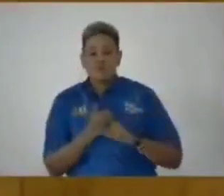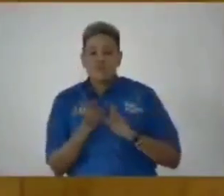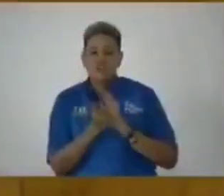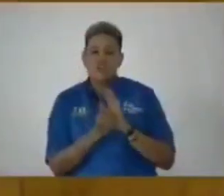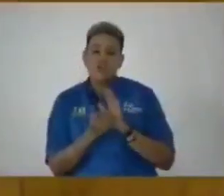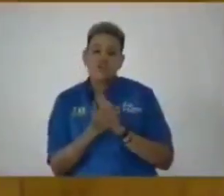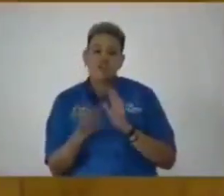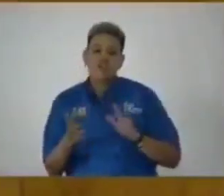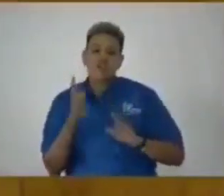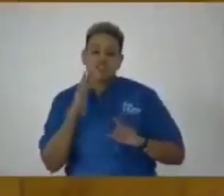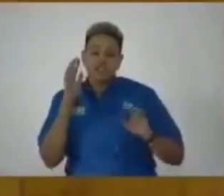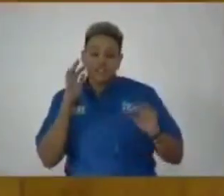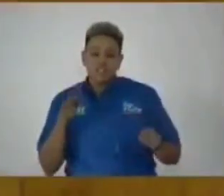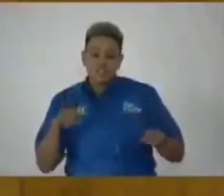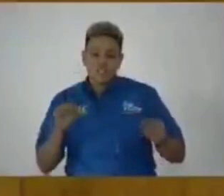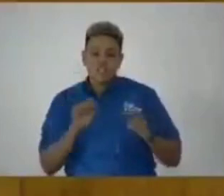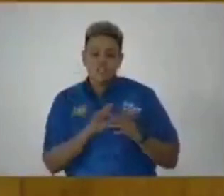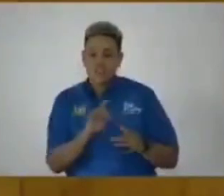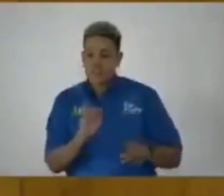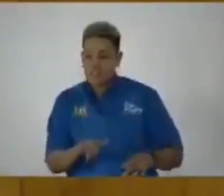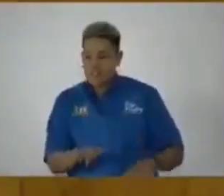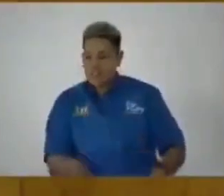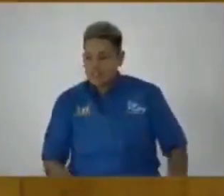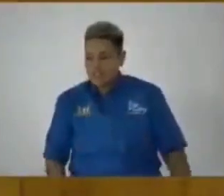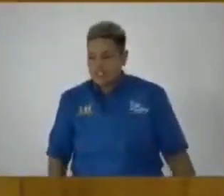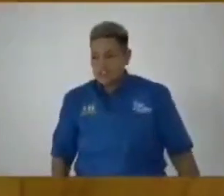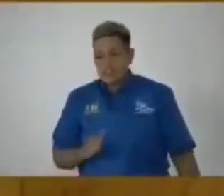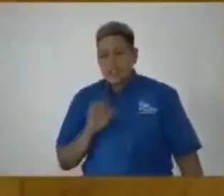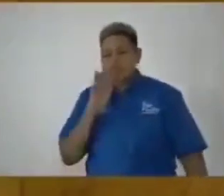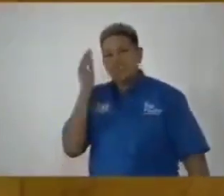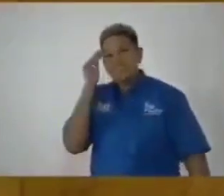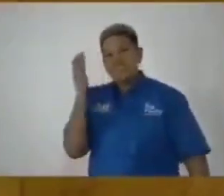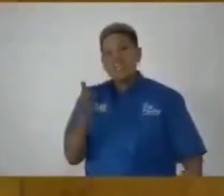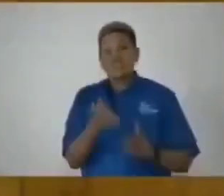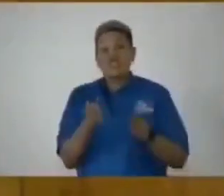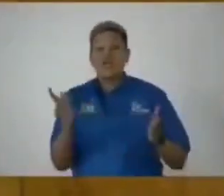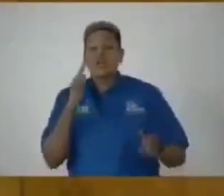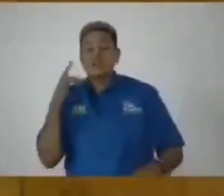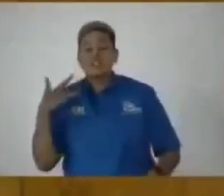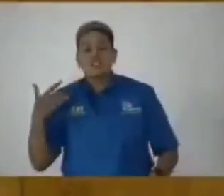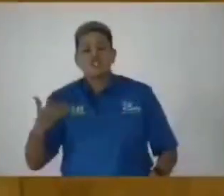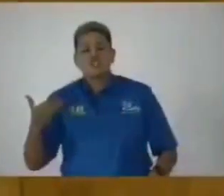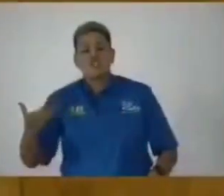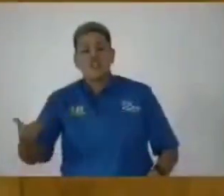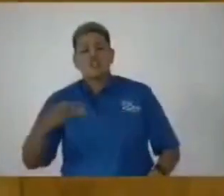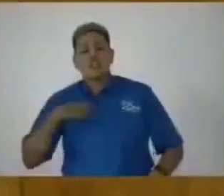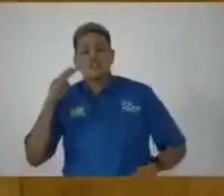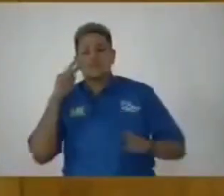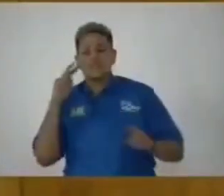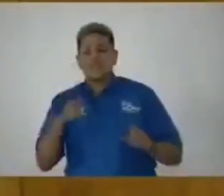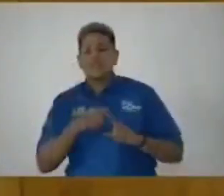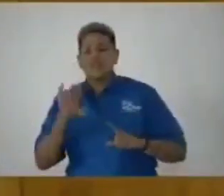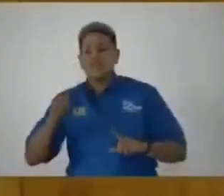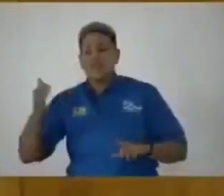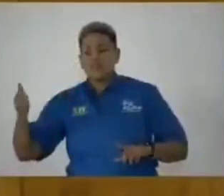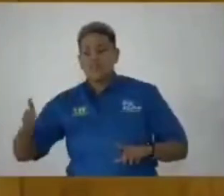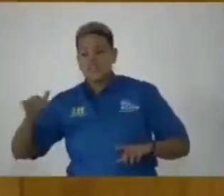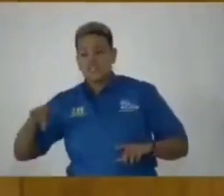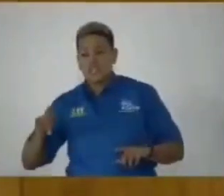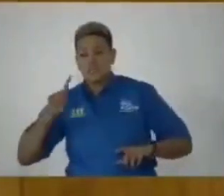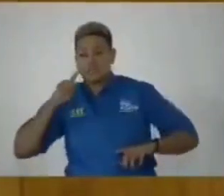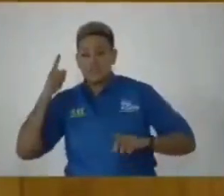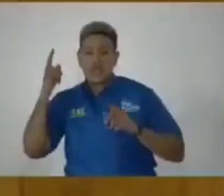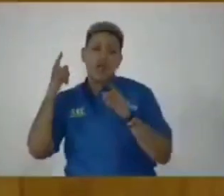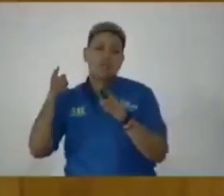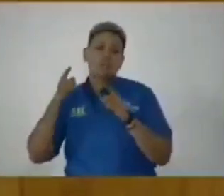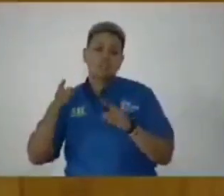General's ruling on that. I would just say generally, though, there's a trend I'm seeing from that side to attack